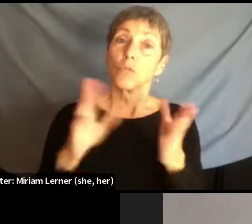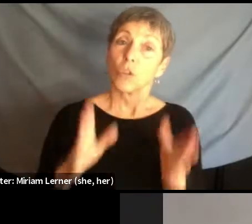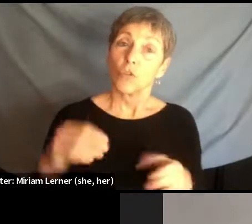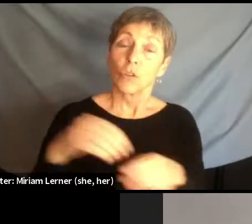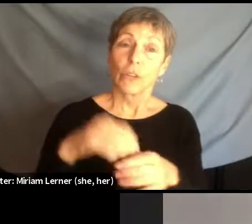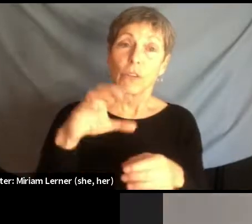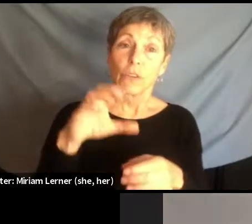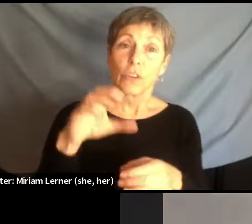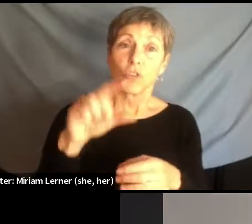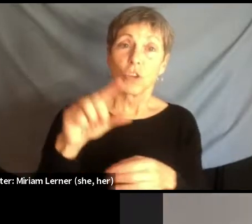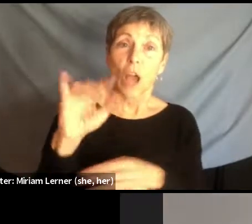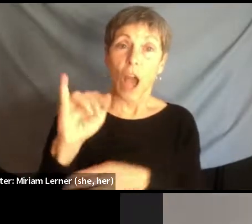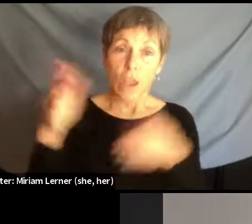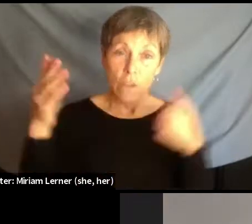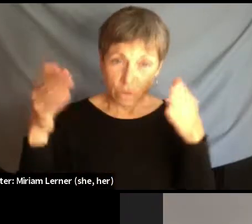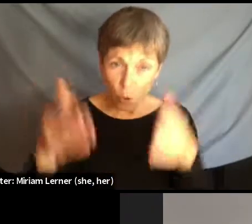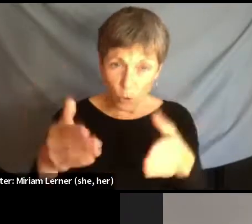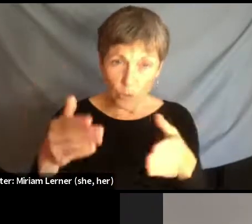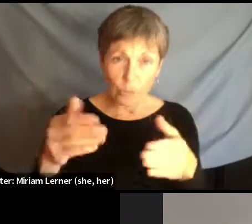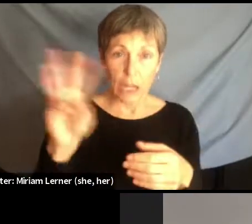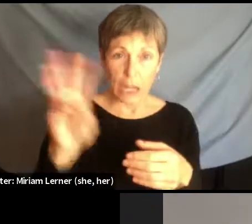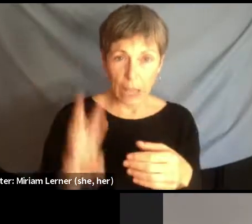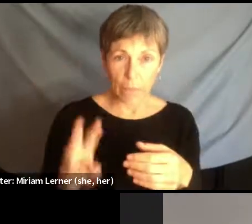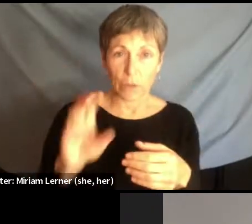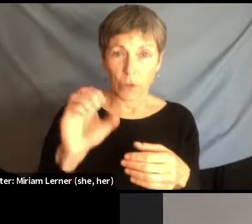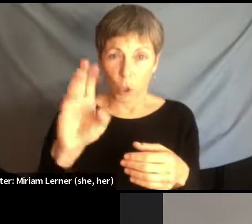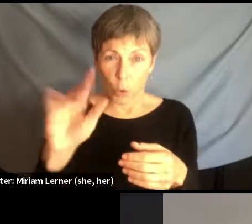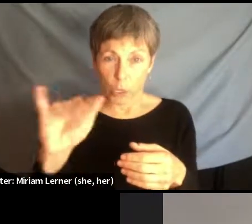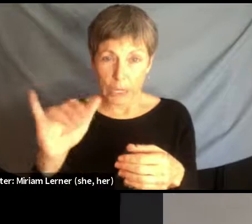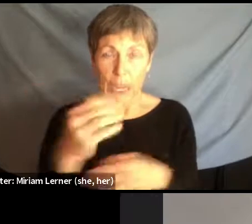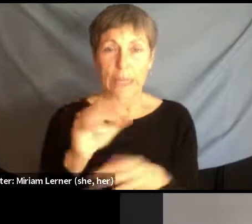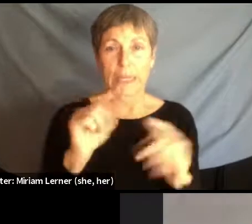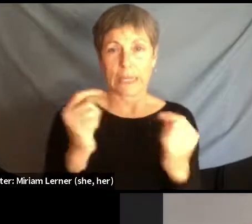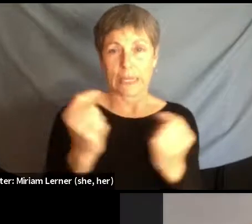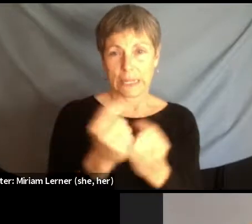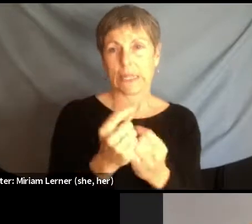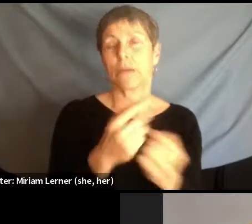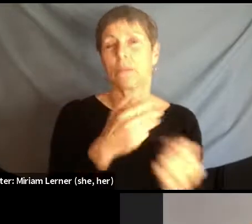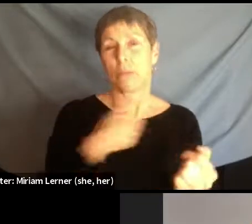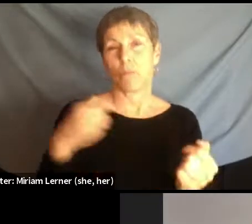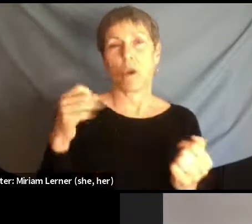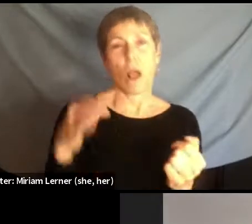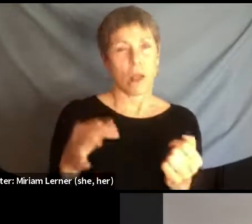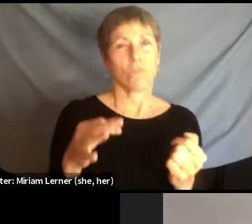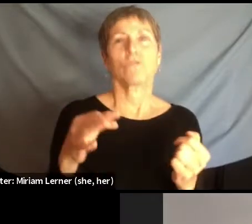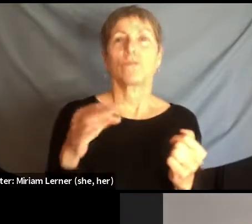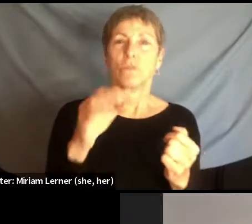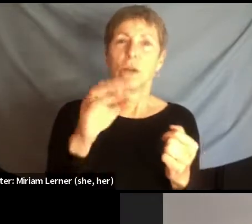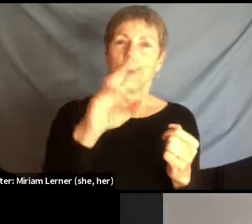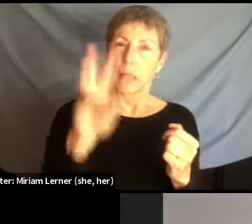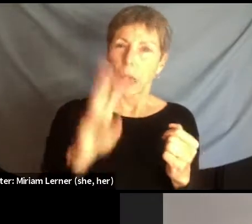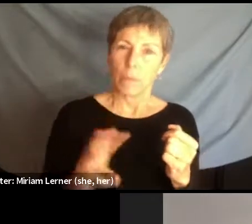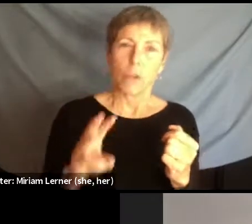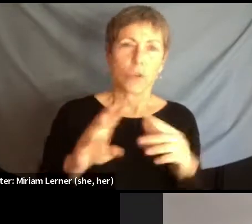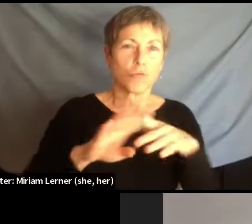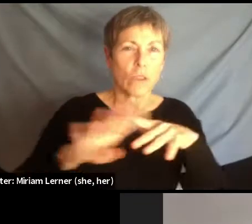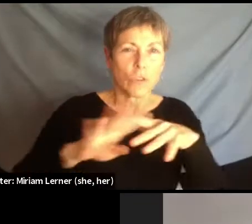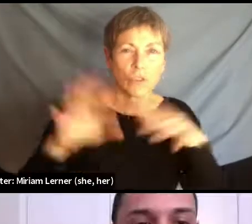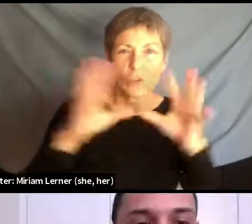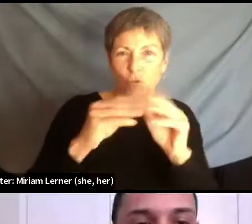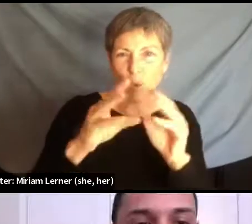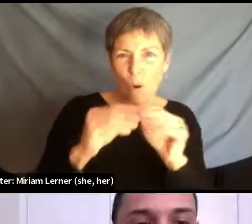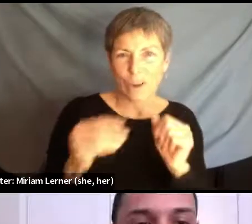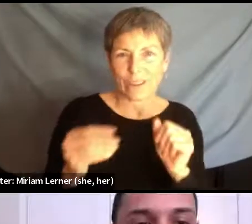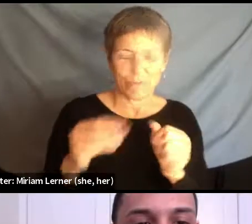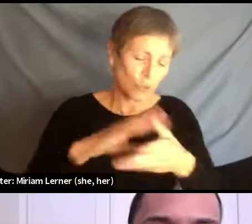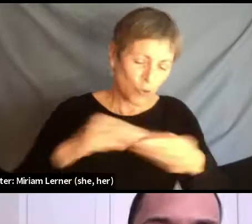security and a team member of the Climate Refugee Stories. Thanks for having me here. It's a